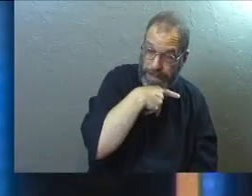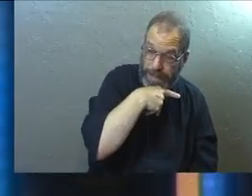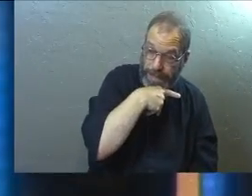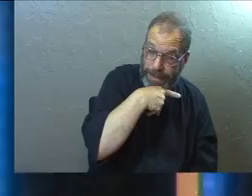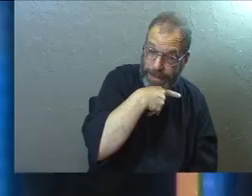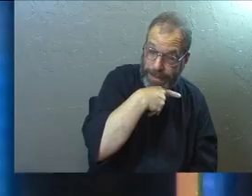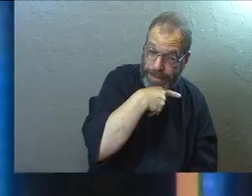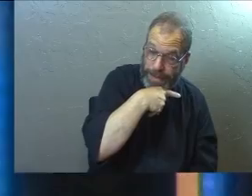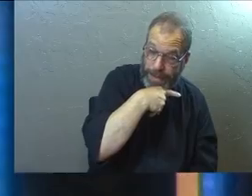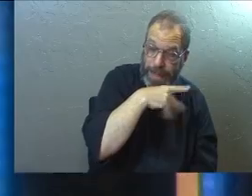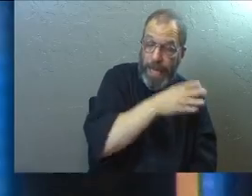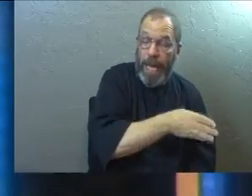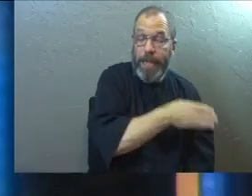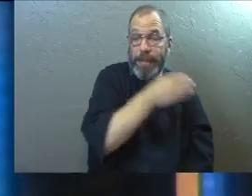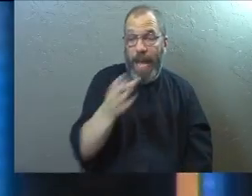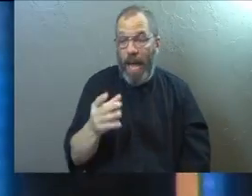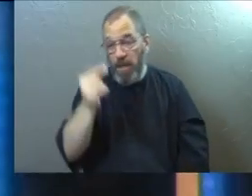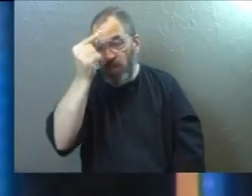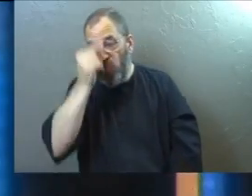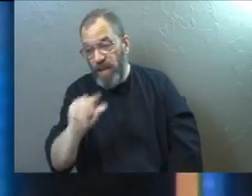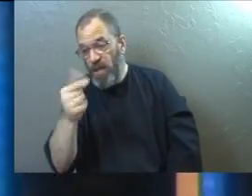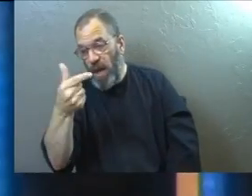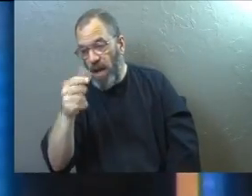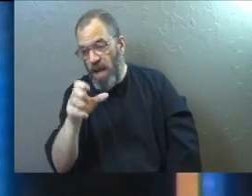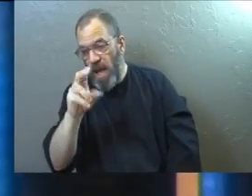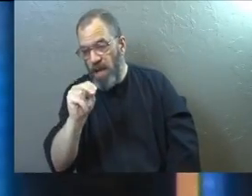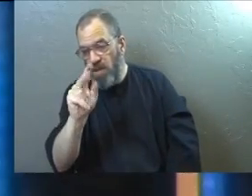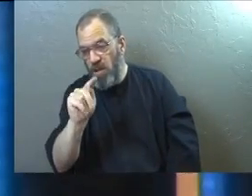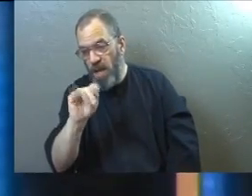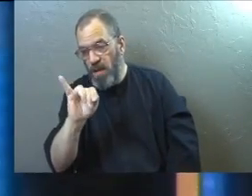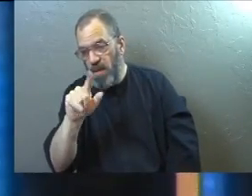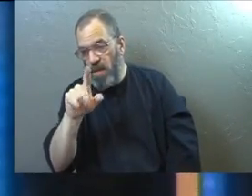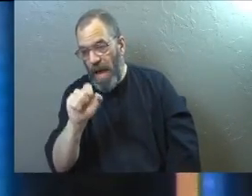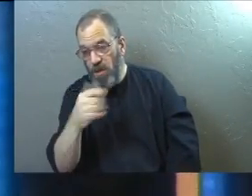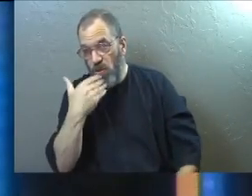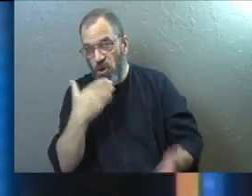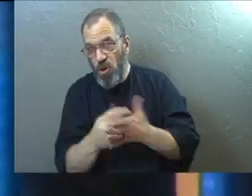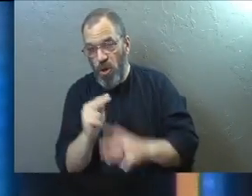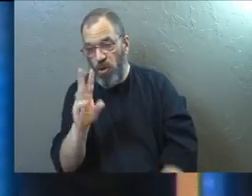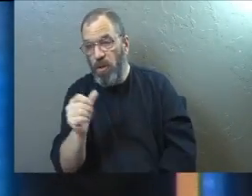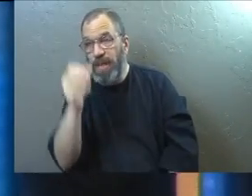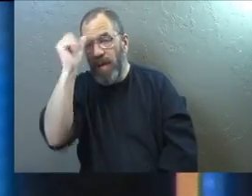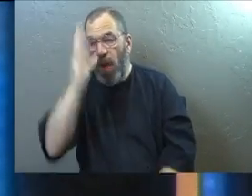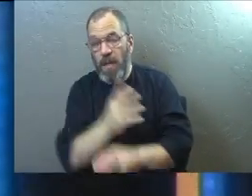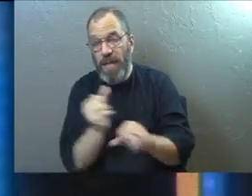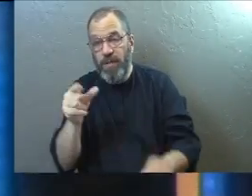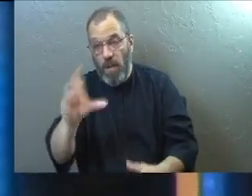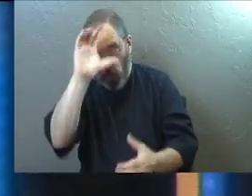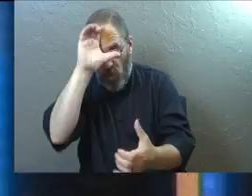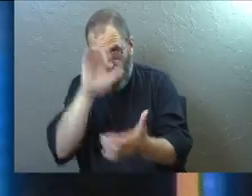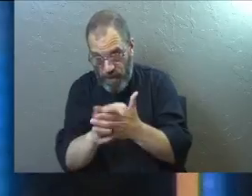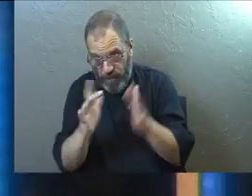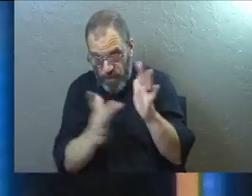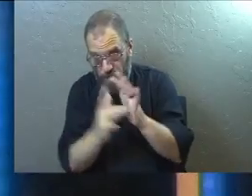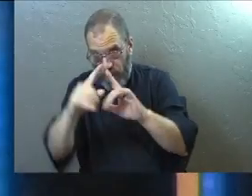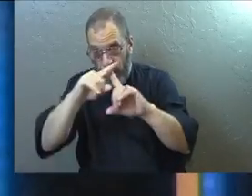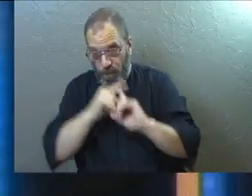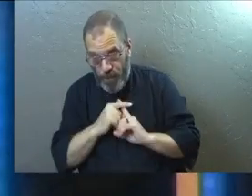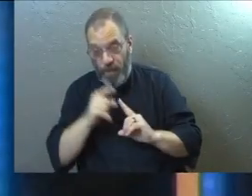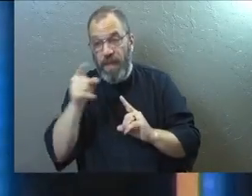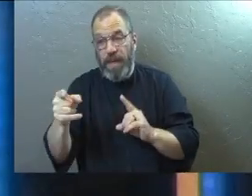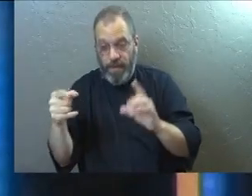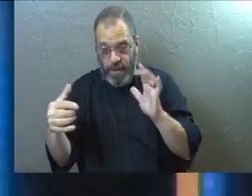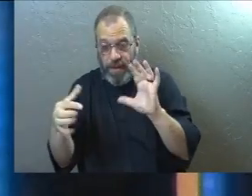And then he says, then now you Gentiles have also heard the truth, the good news that God saves you. And when you believed in Christ, he